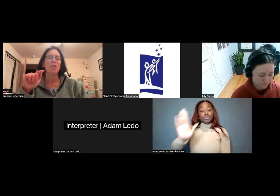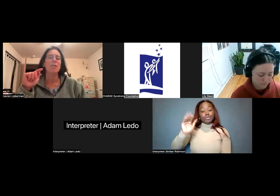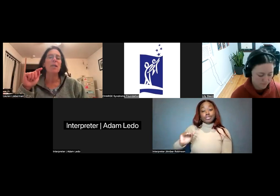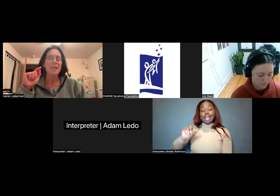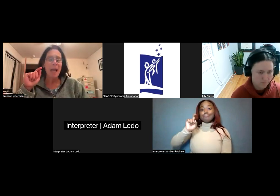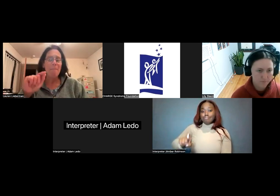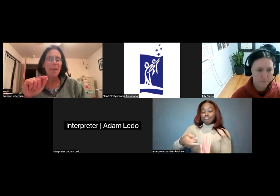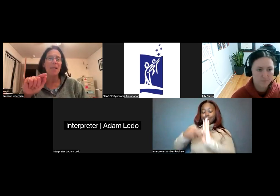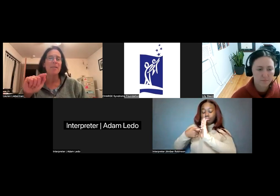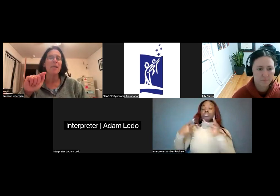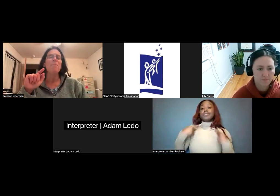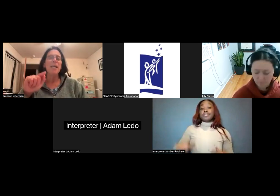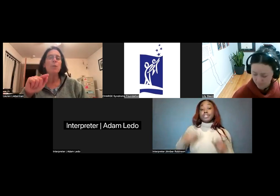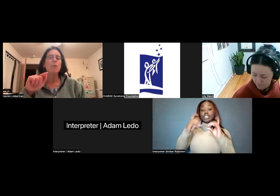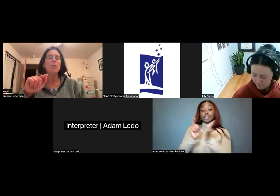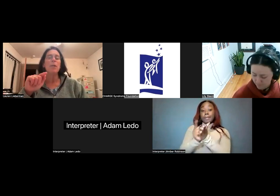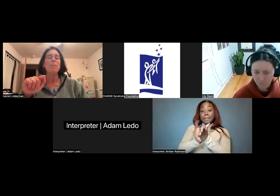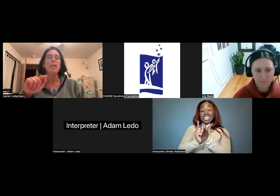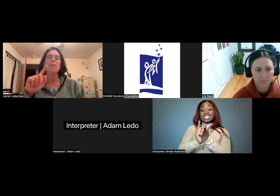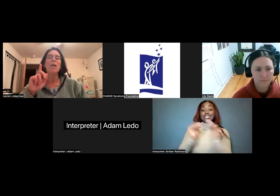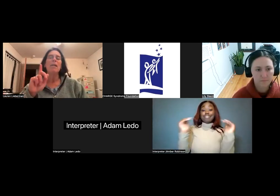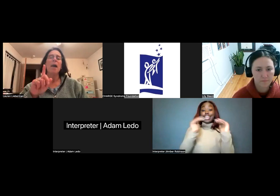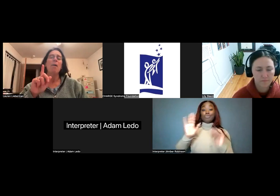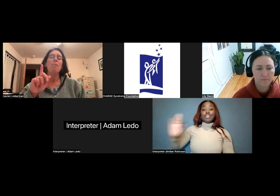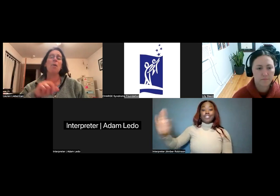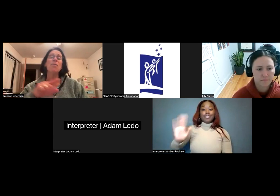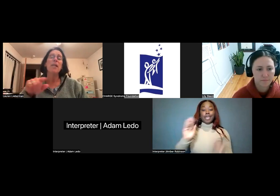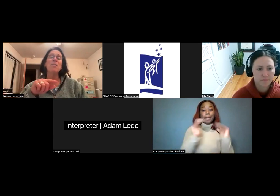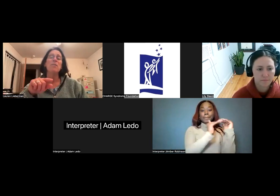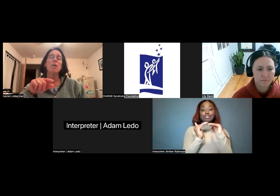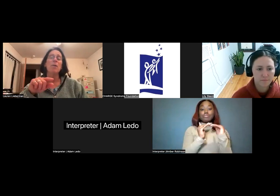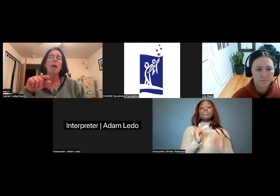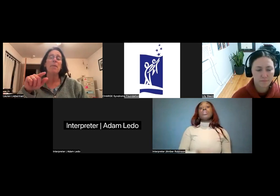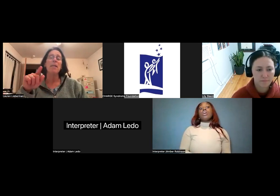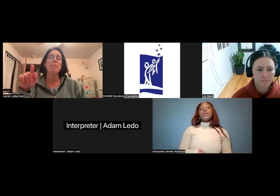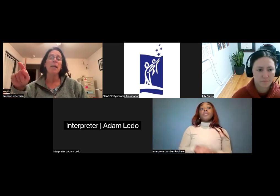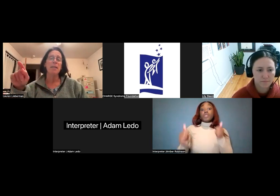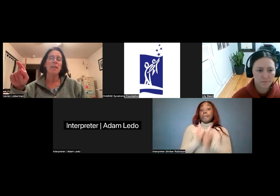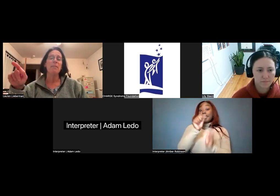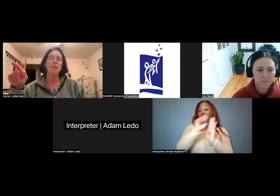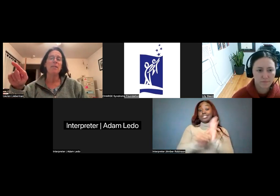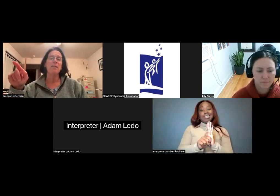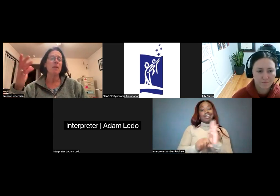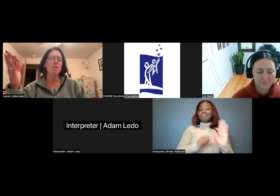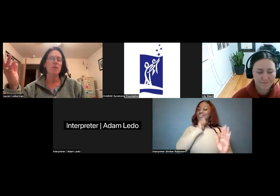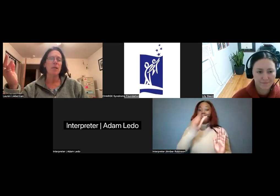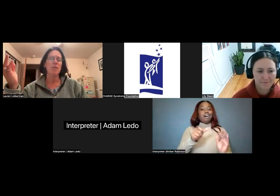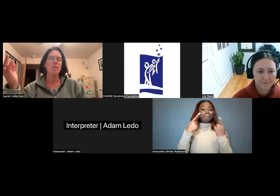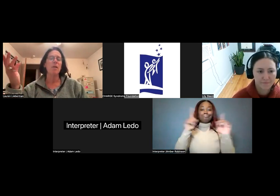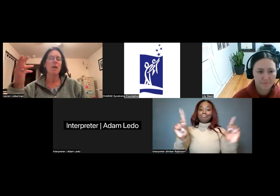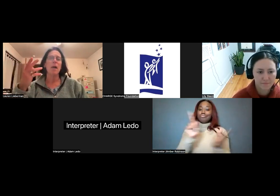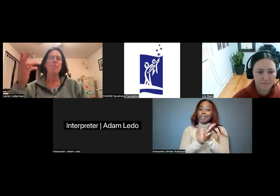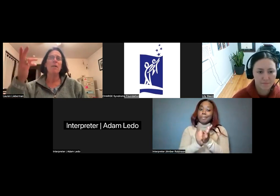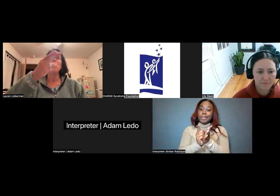education minutes equal to their peers. Now, most states are not meeting the mandated minutes. It just